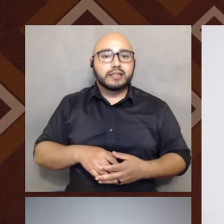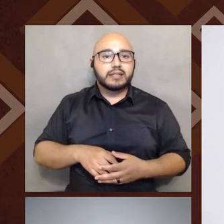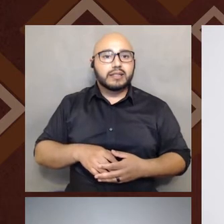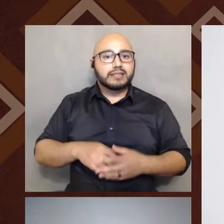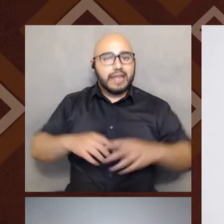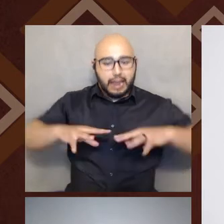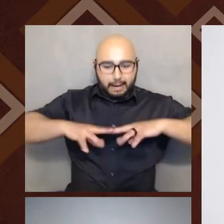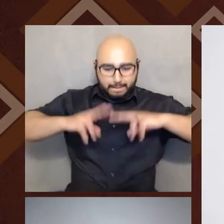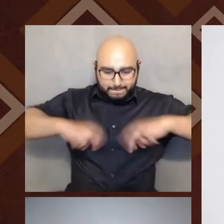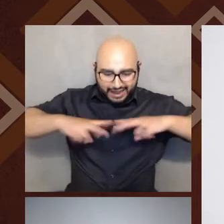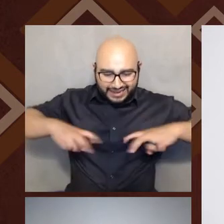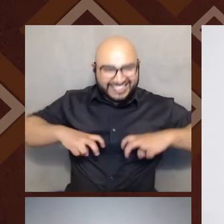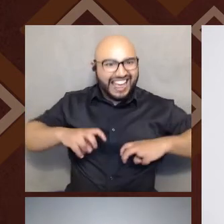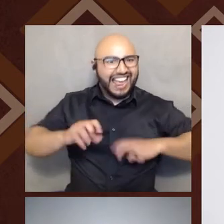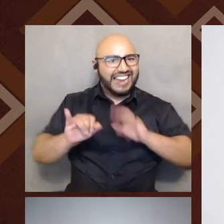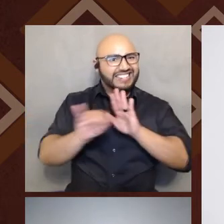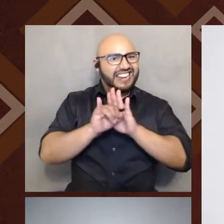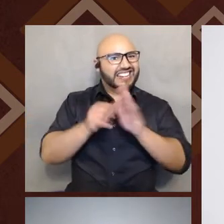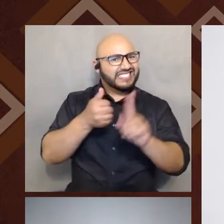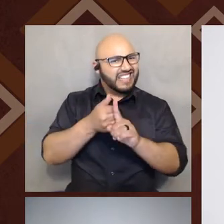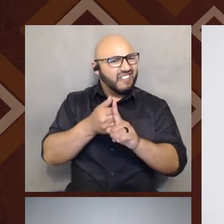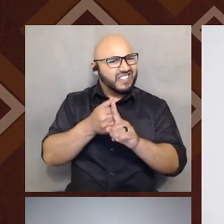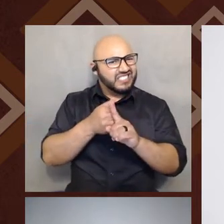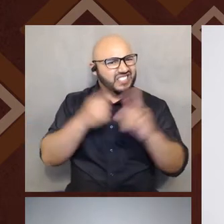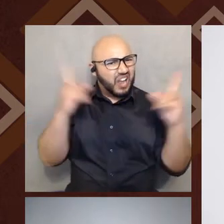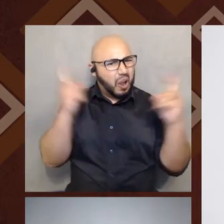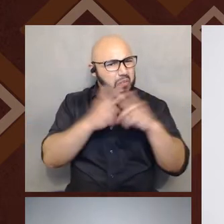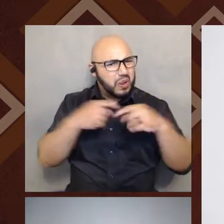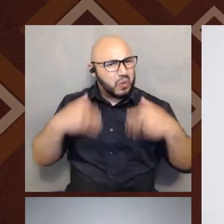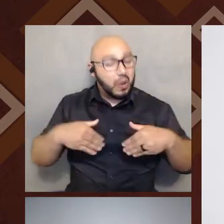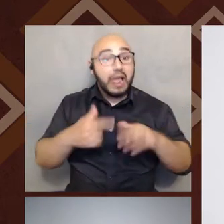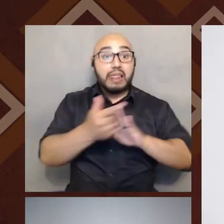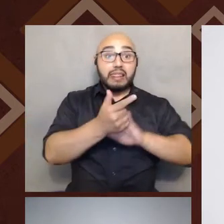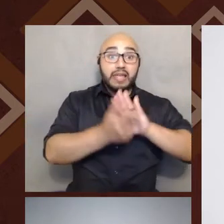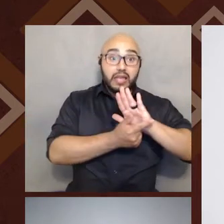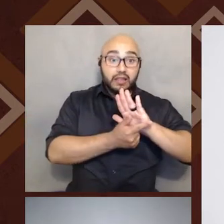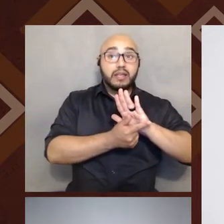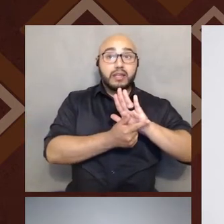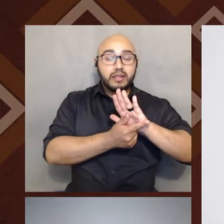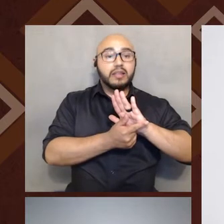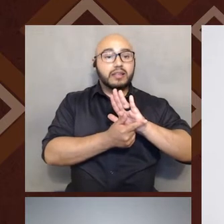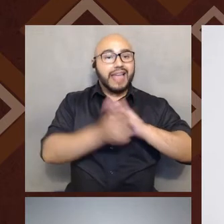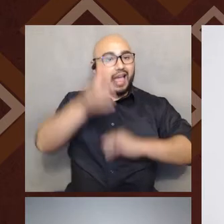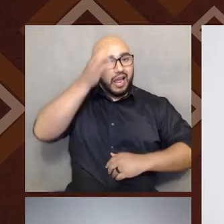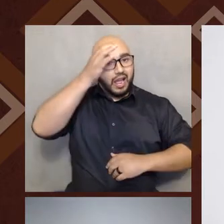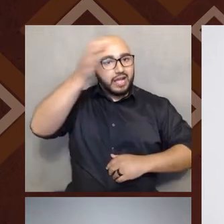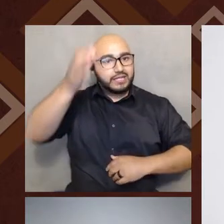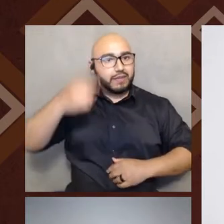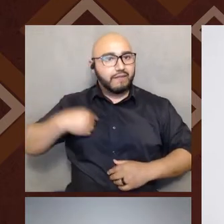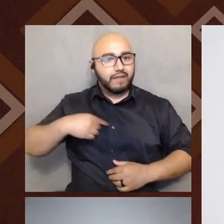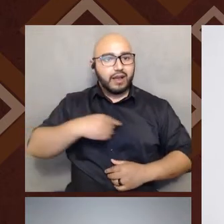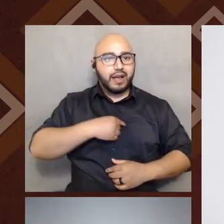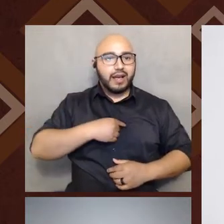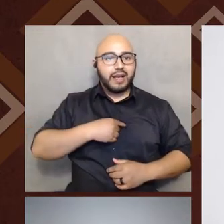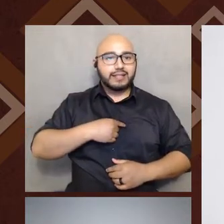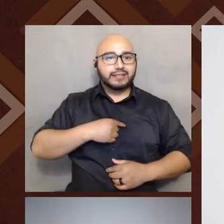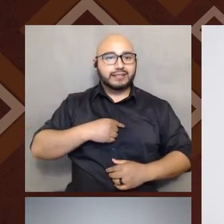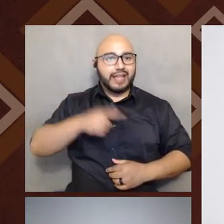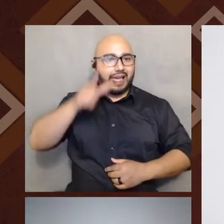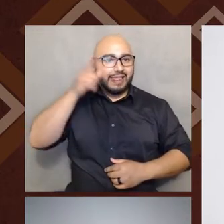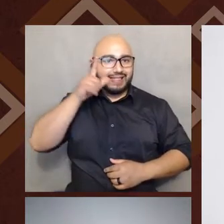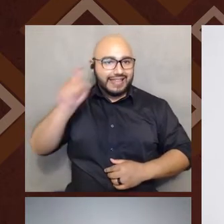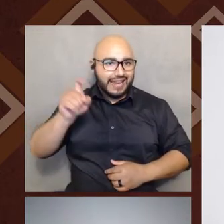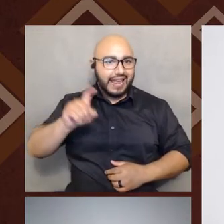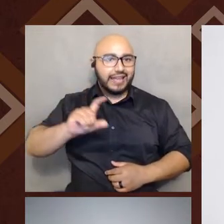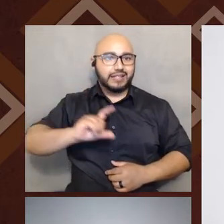is complicated, right? legally there's this concept of us, Latinx folks, Chicanx